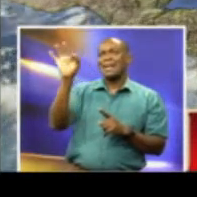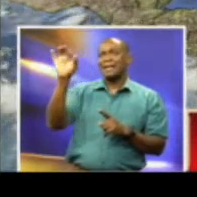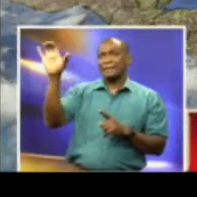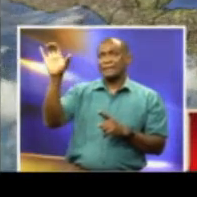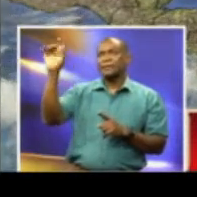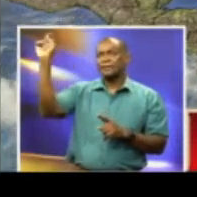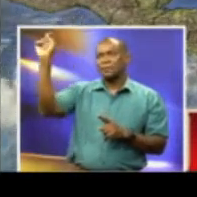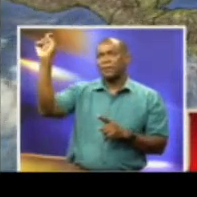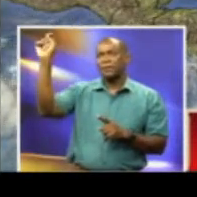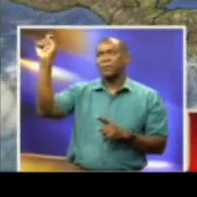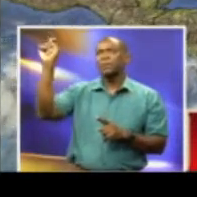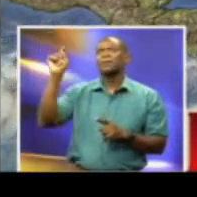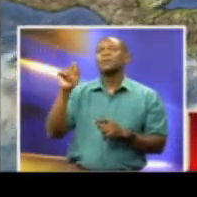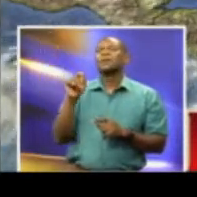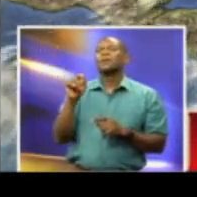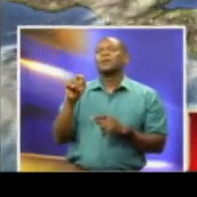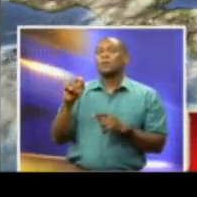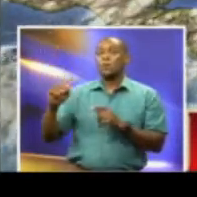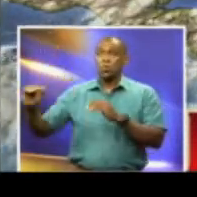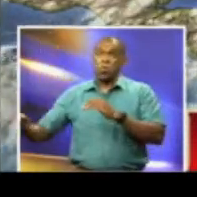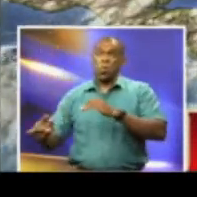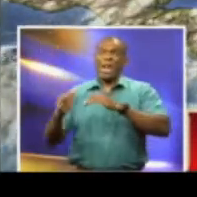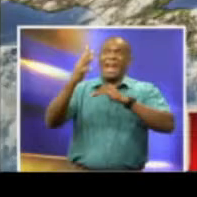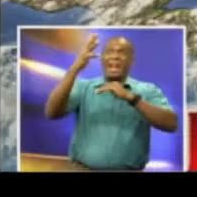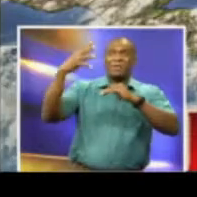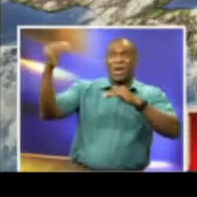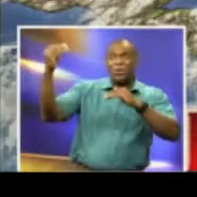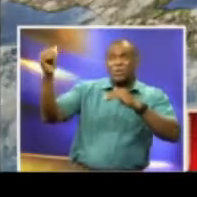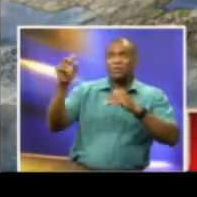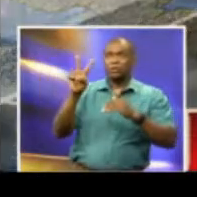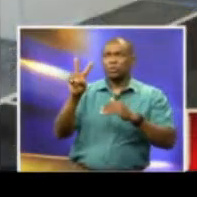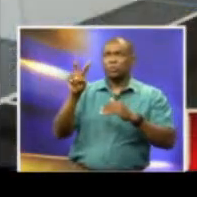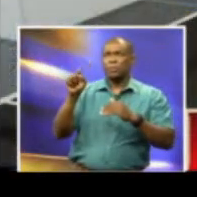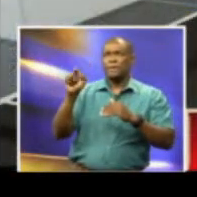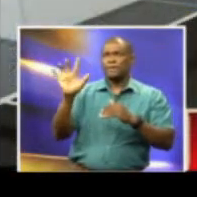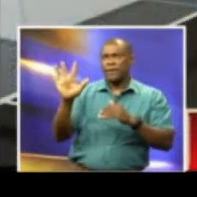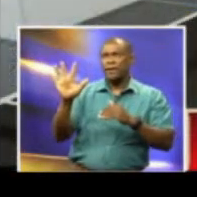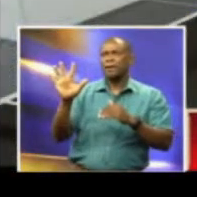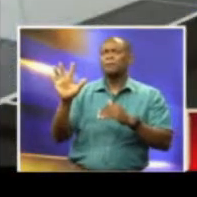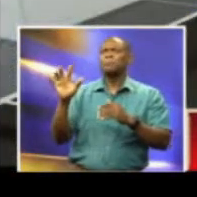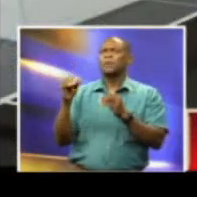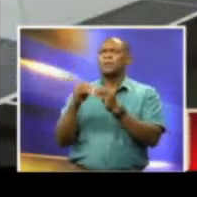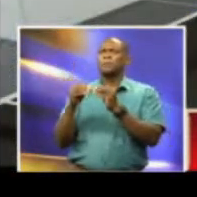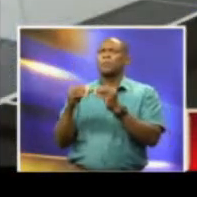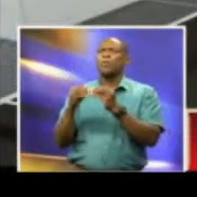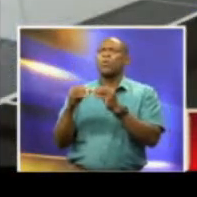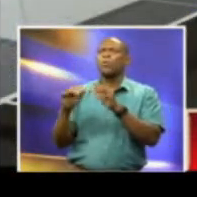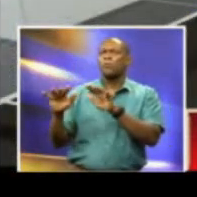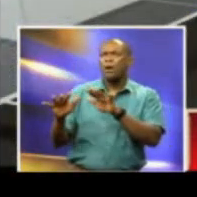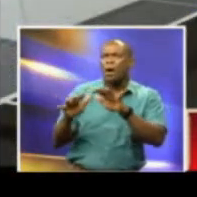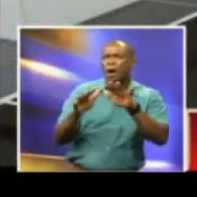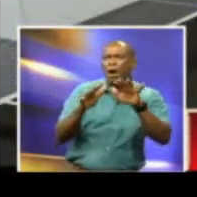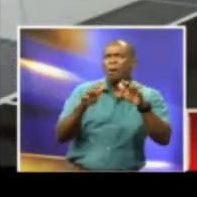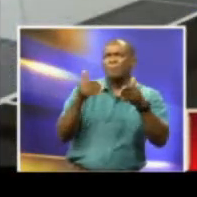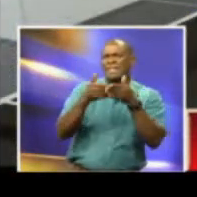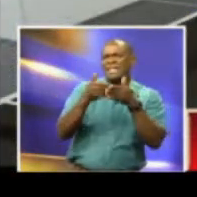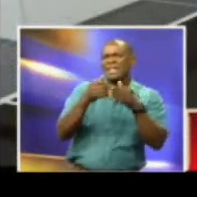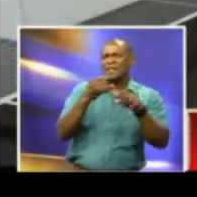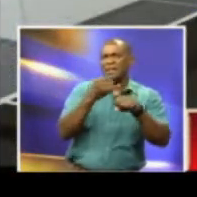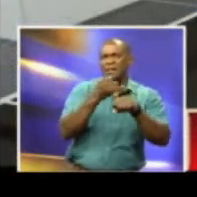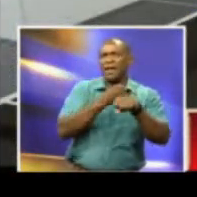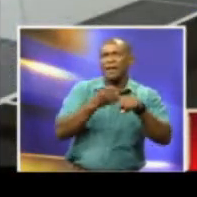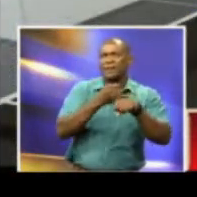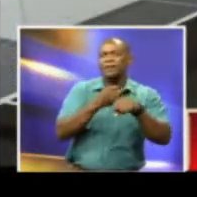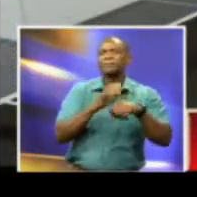these are rough with waves up to 2.5 meters in open waters and near calm in sheltered areas. And that brings us to the end of tonight's newscast. I'm